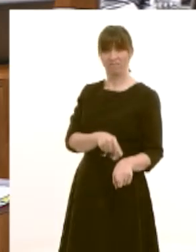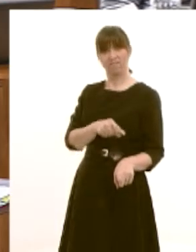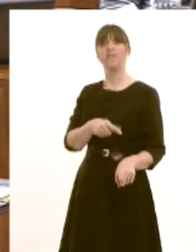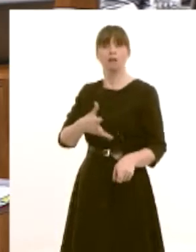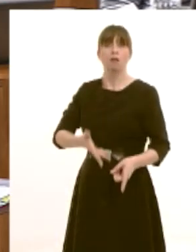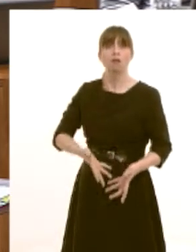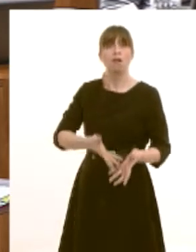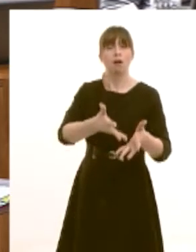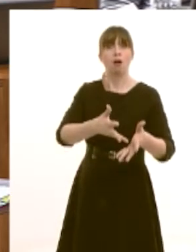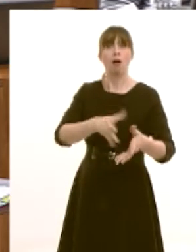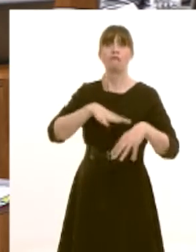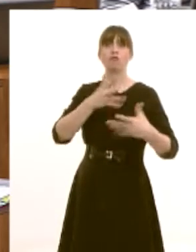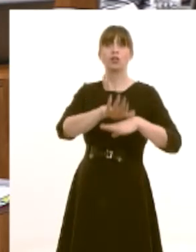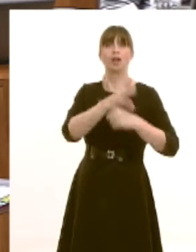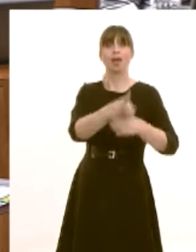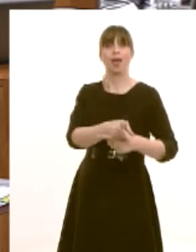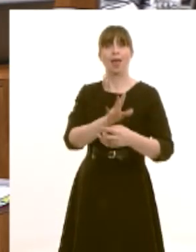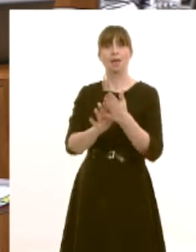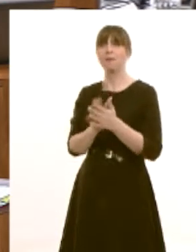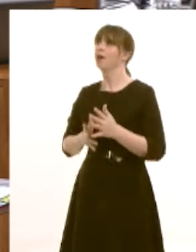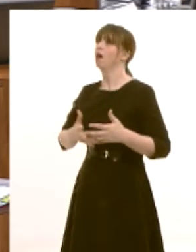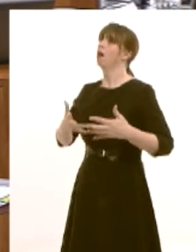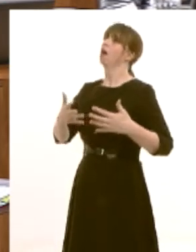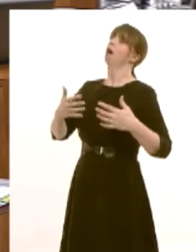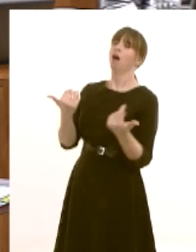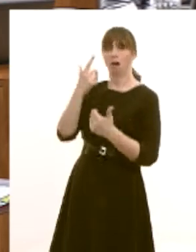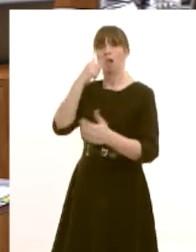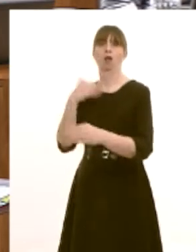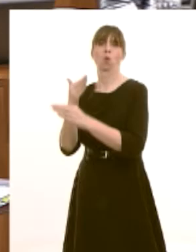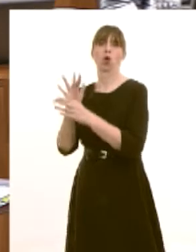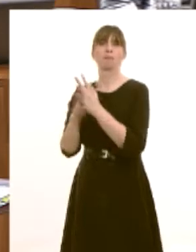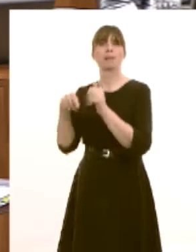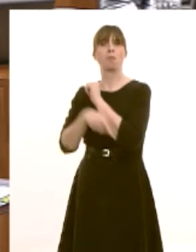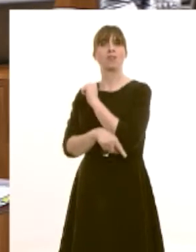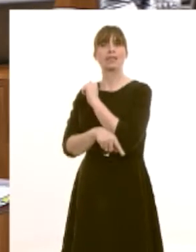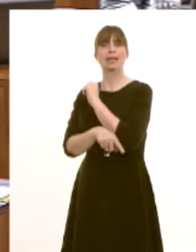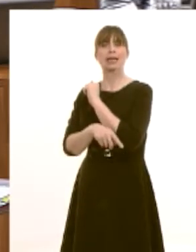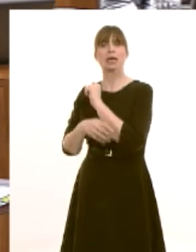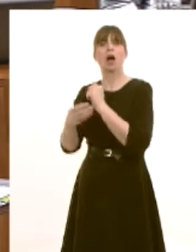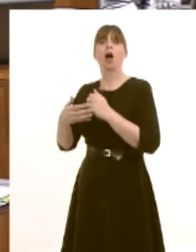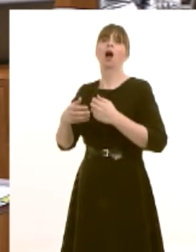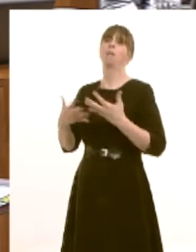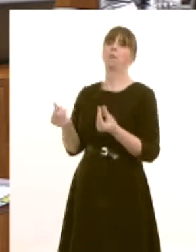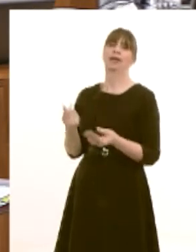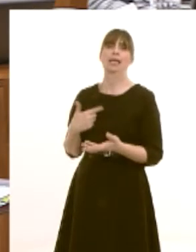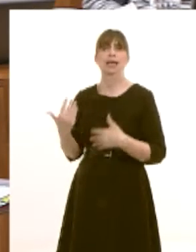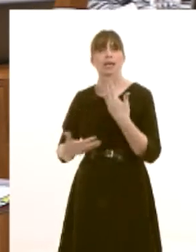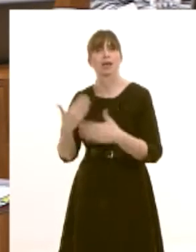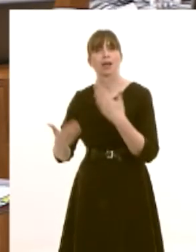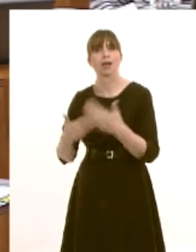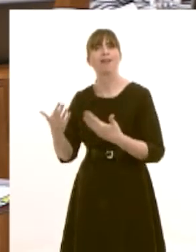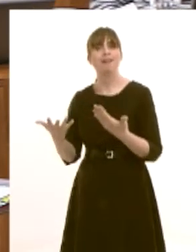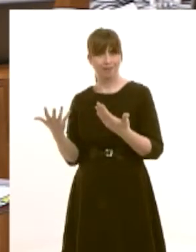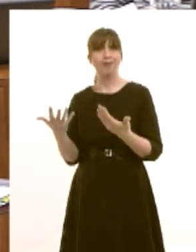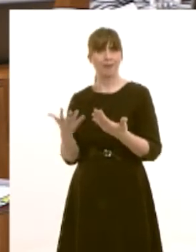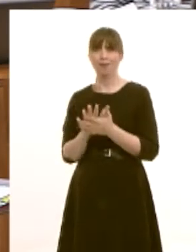important way of reducing poverty removing hurdles uh for people who wish to get to work and then ensure of course